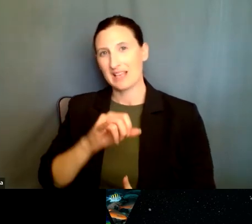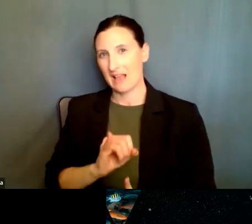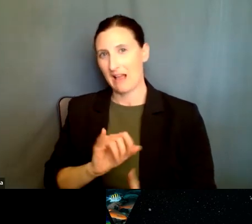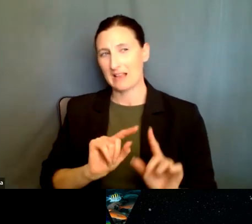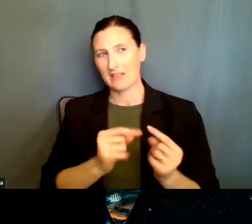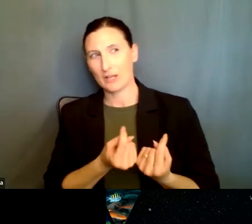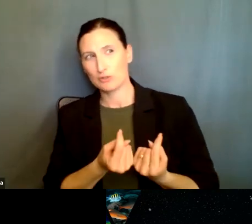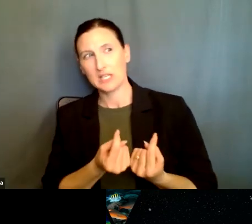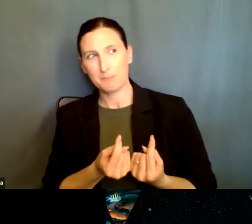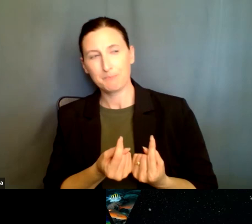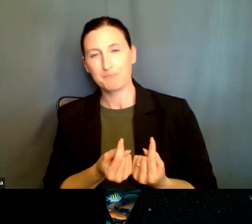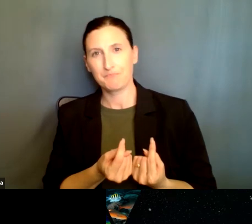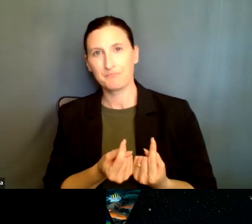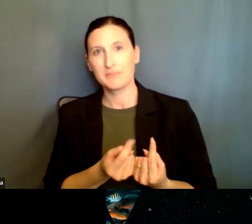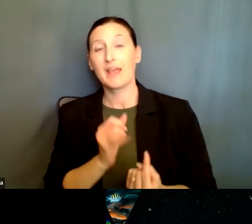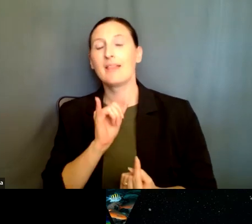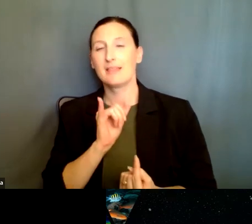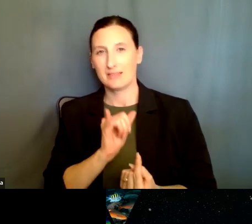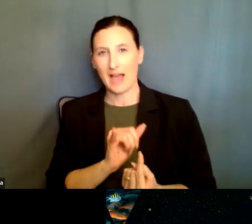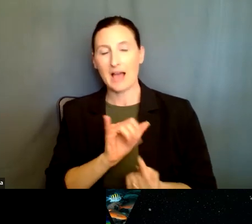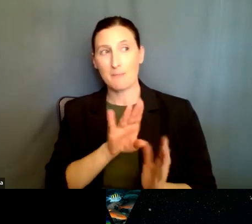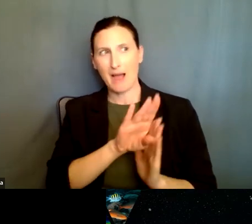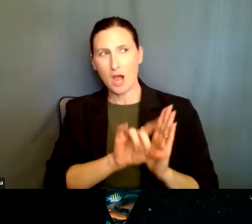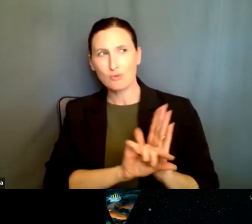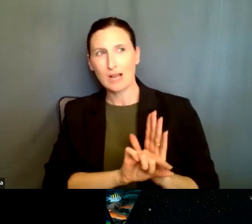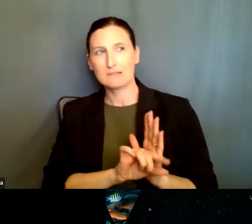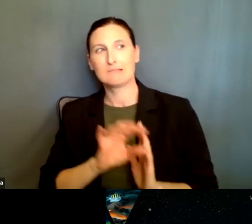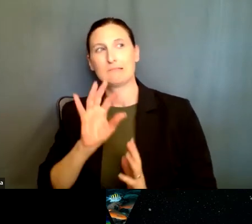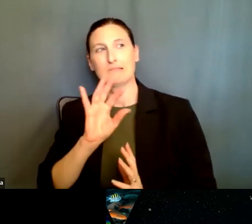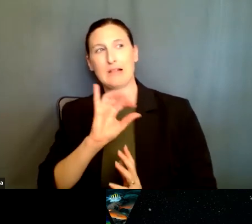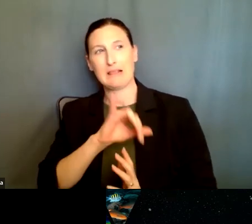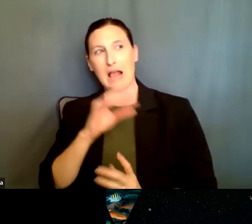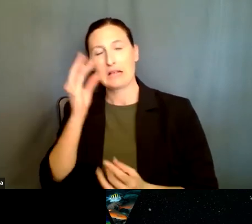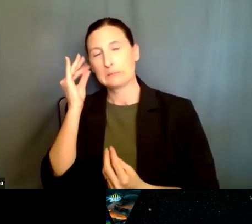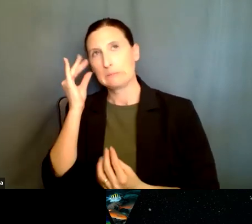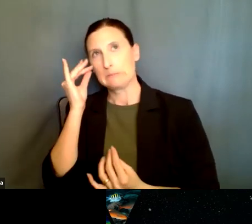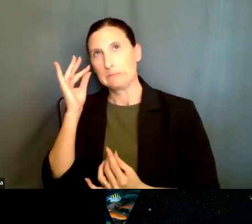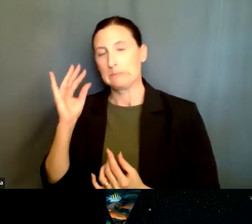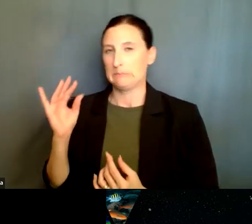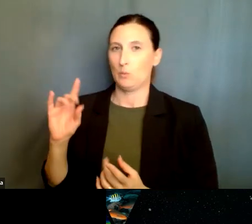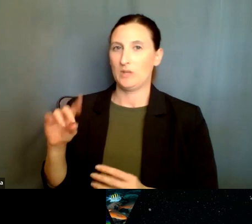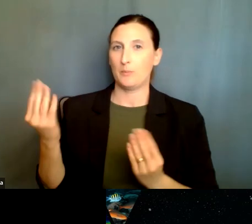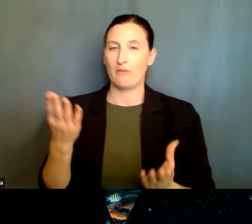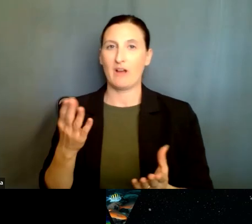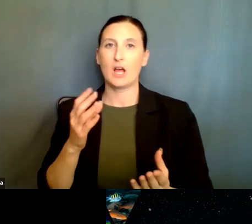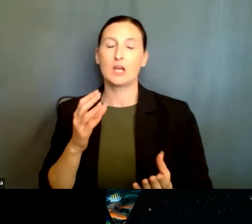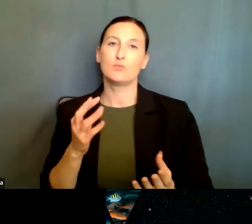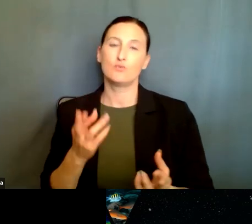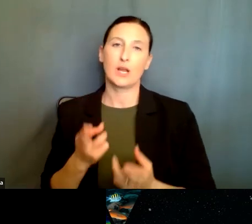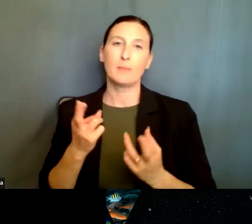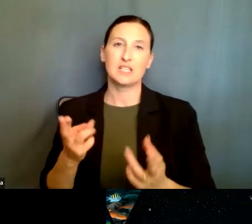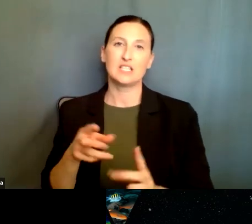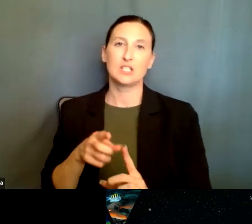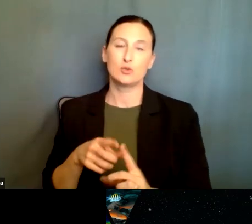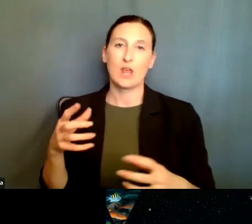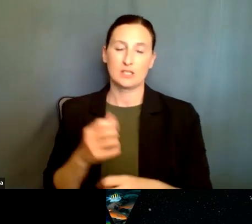team and take that into consideration when they, um, um, provide the recommendation, uh, in the panel, uh, in